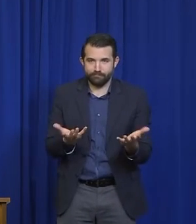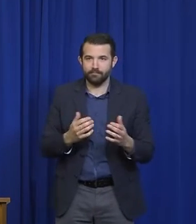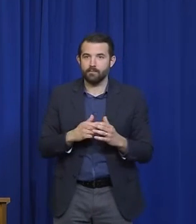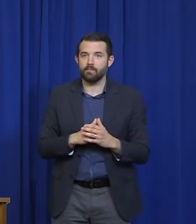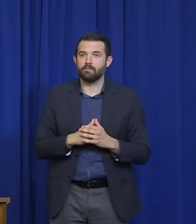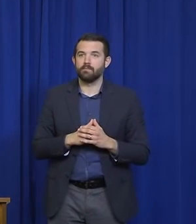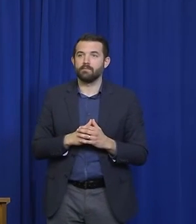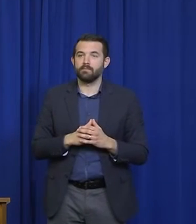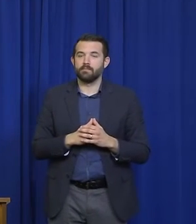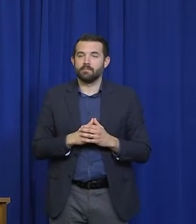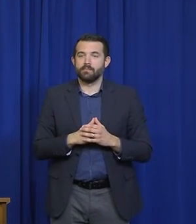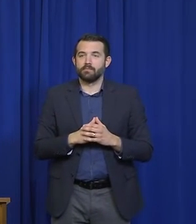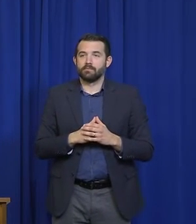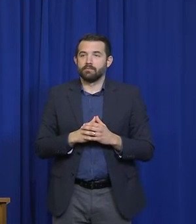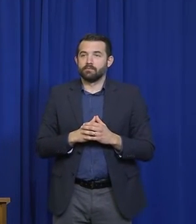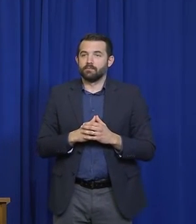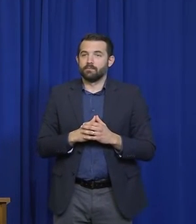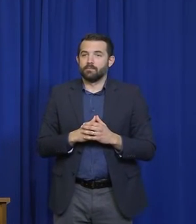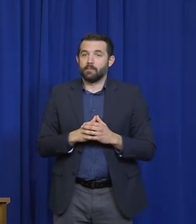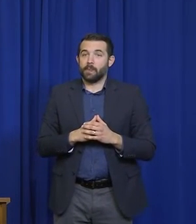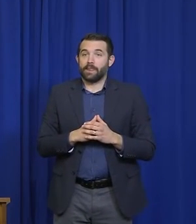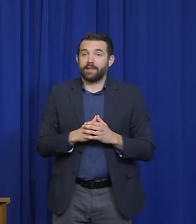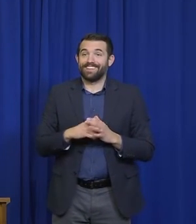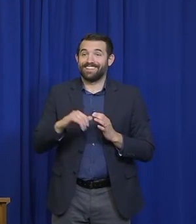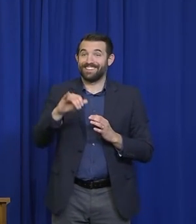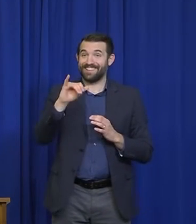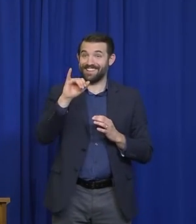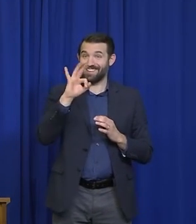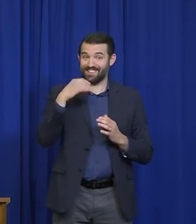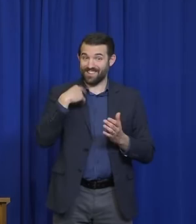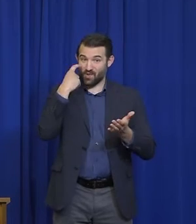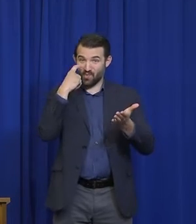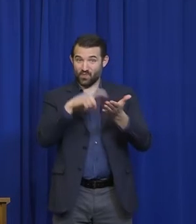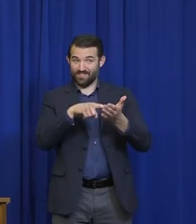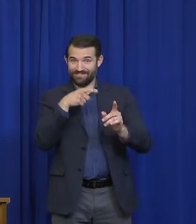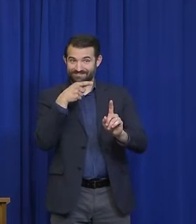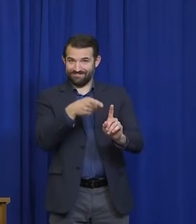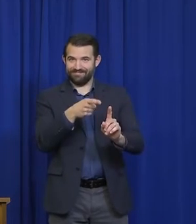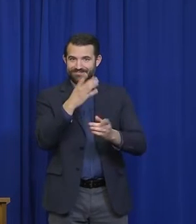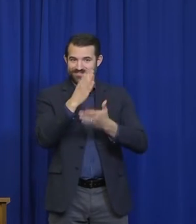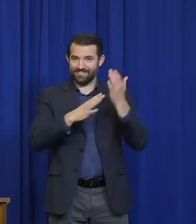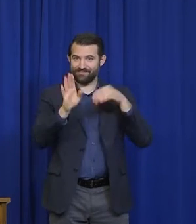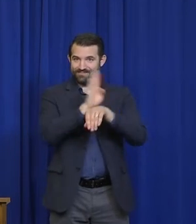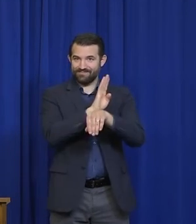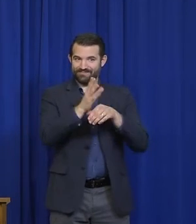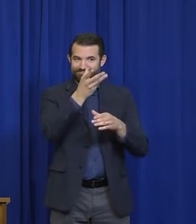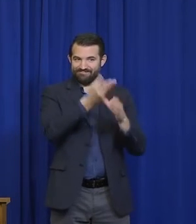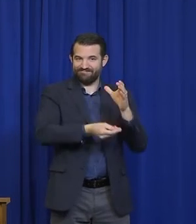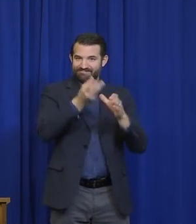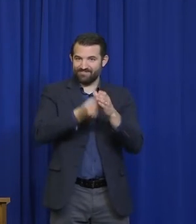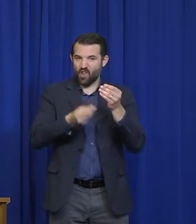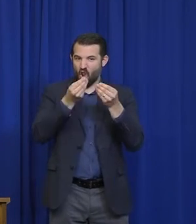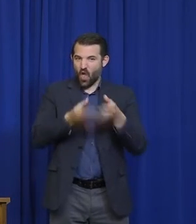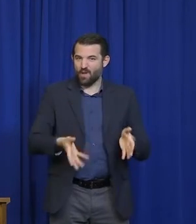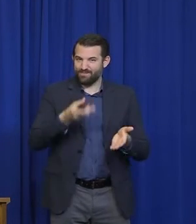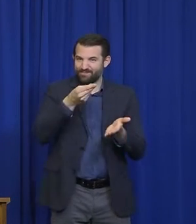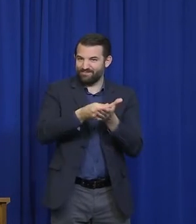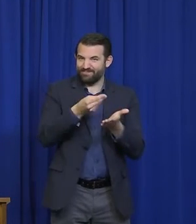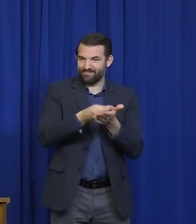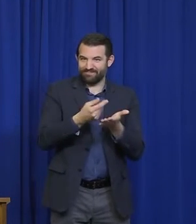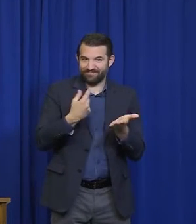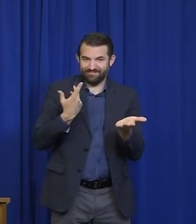important to recognize there will be losses, inevitable losses. The whole country is facing this.